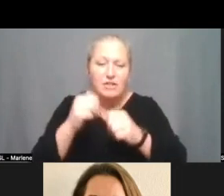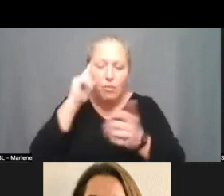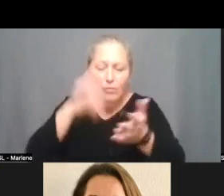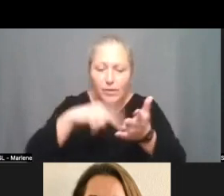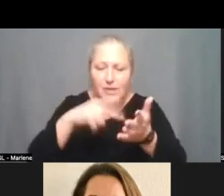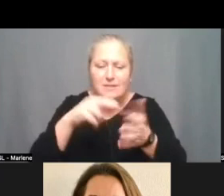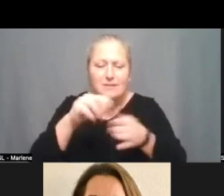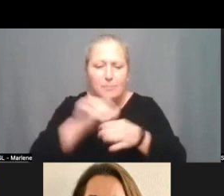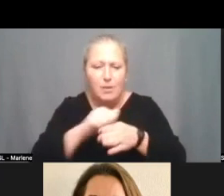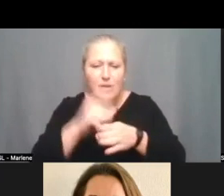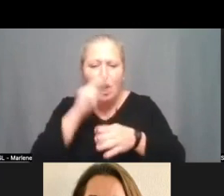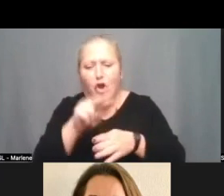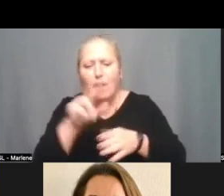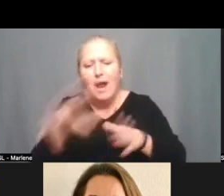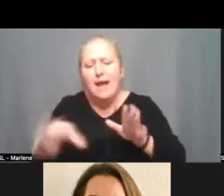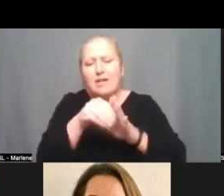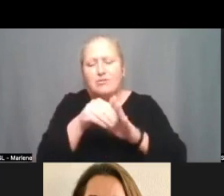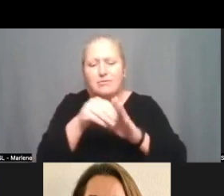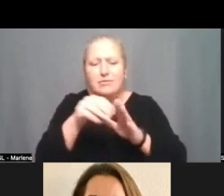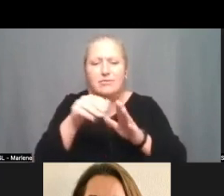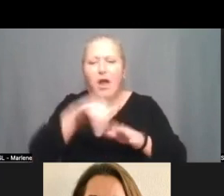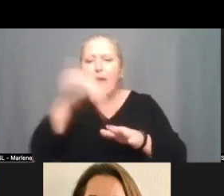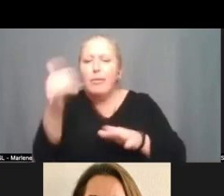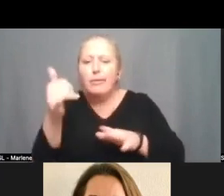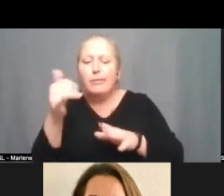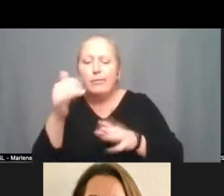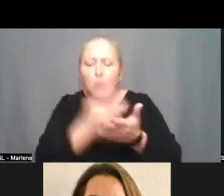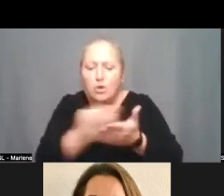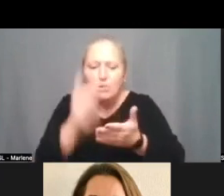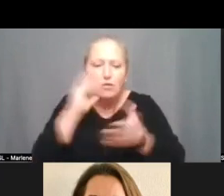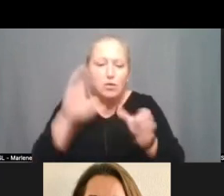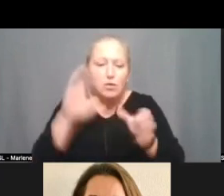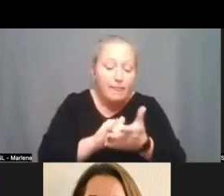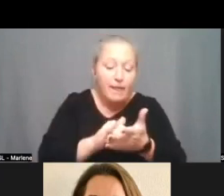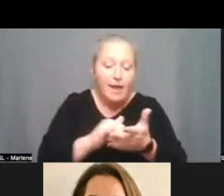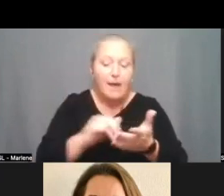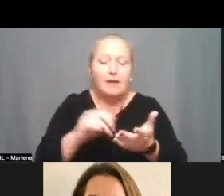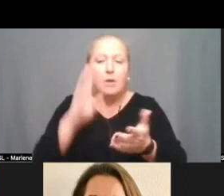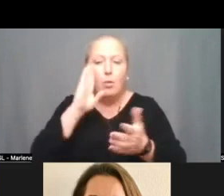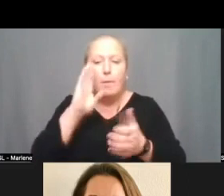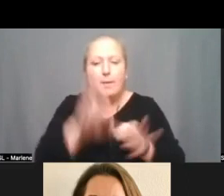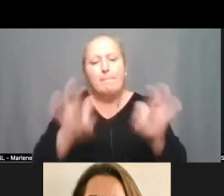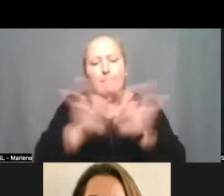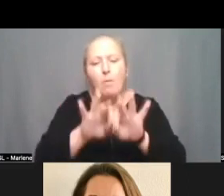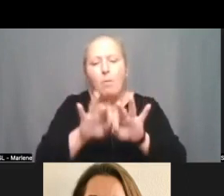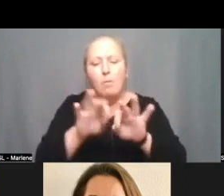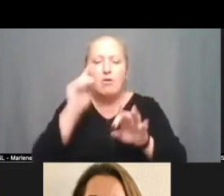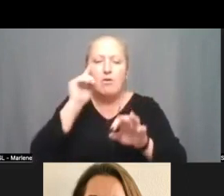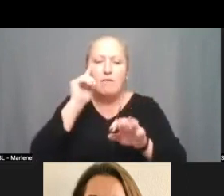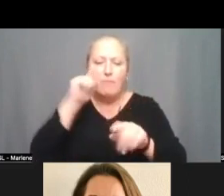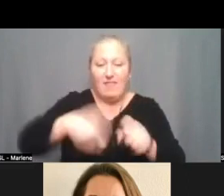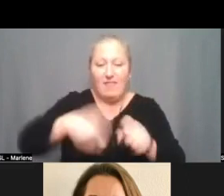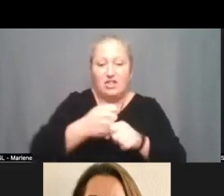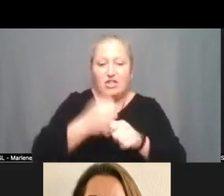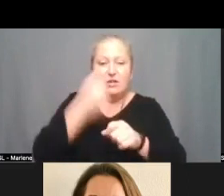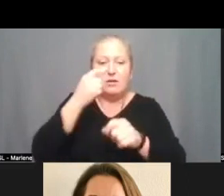supplementary resources to do that that's going to be a very important move from this year into next